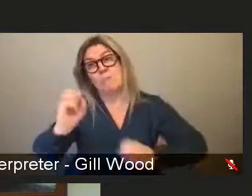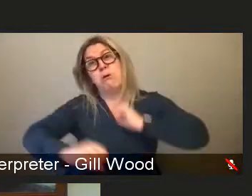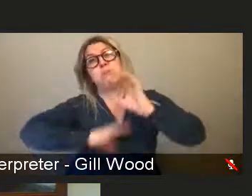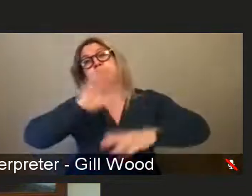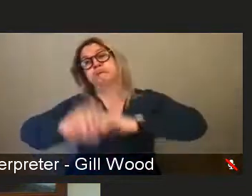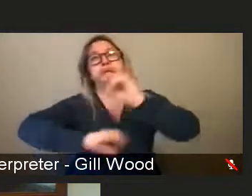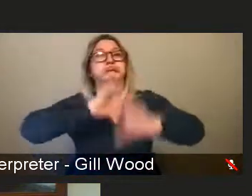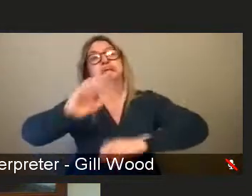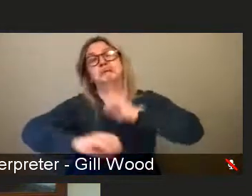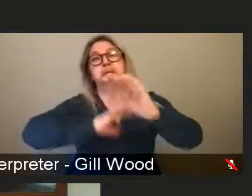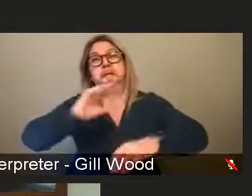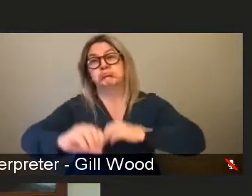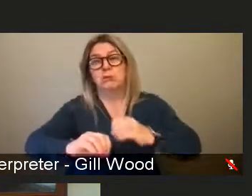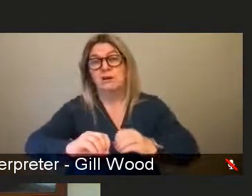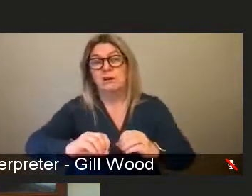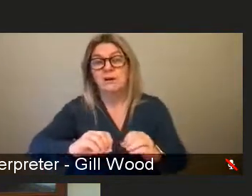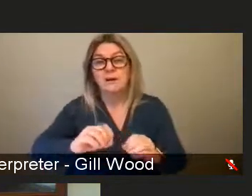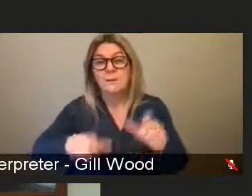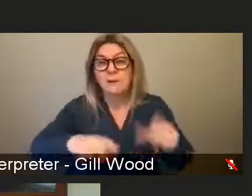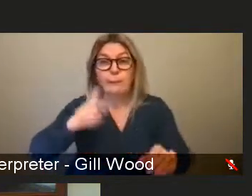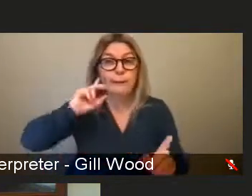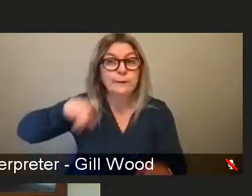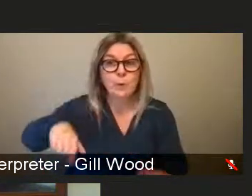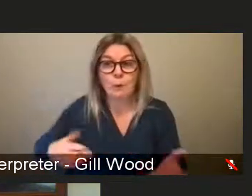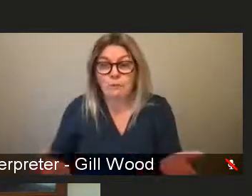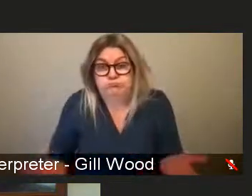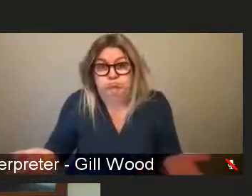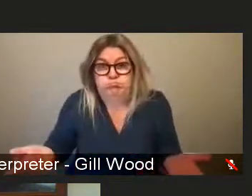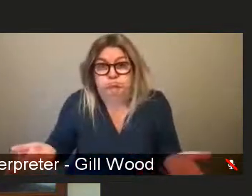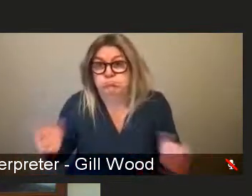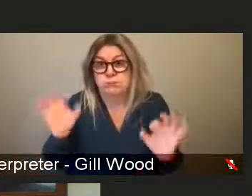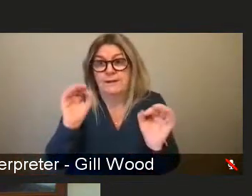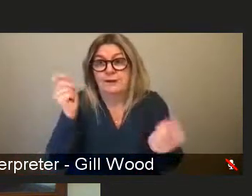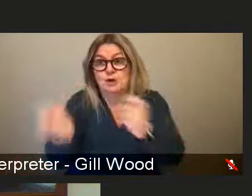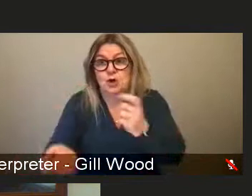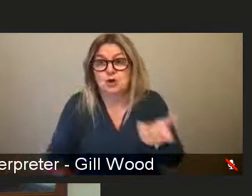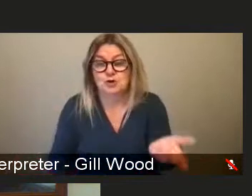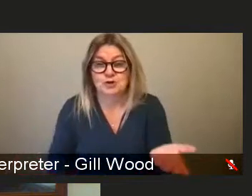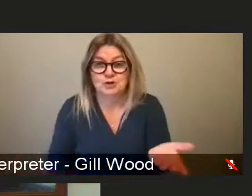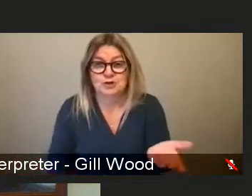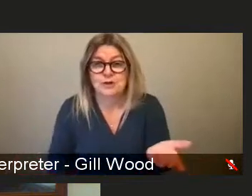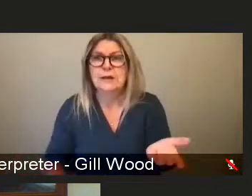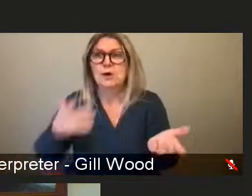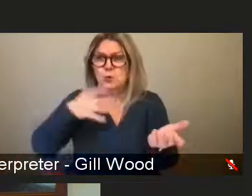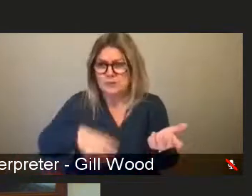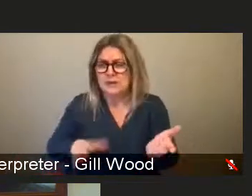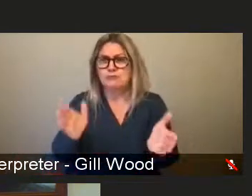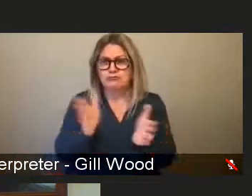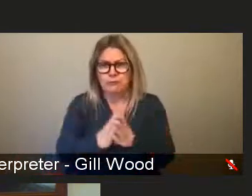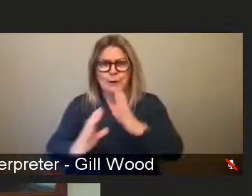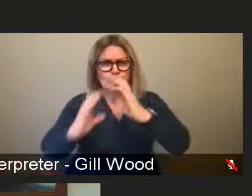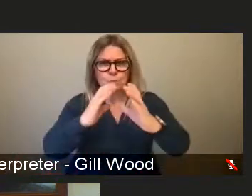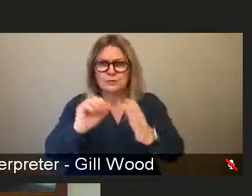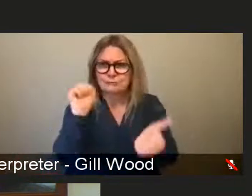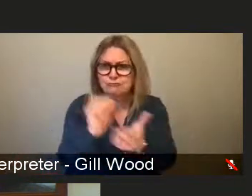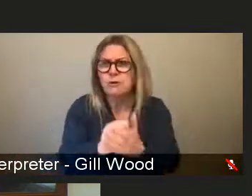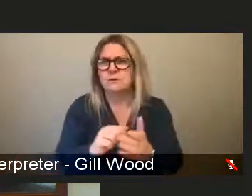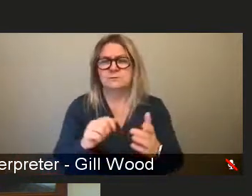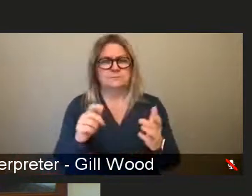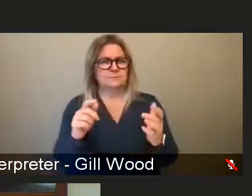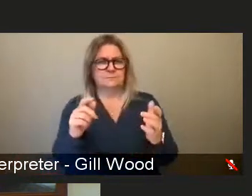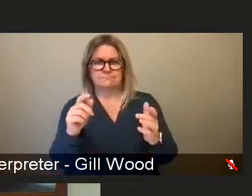it's not going to change. And we need to work out the most effective ways, keep working out the most effective ways